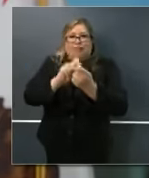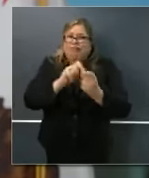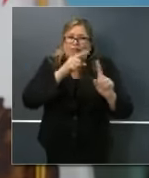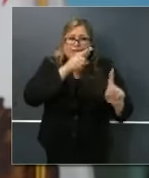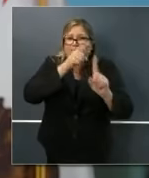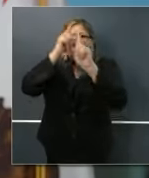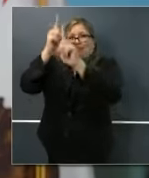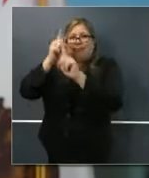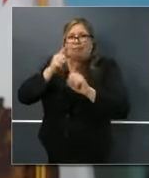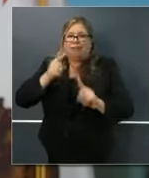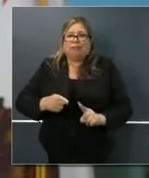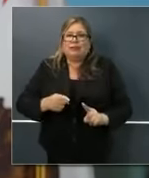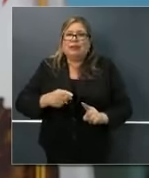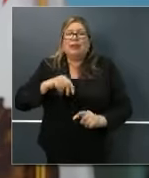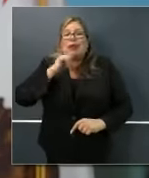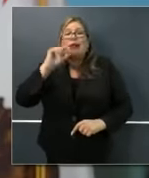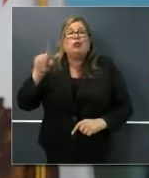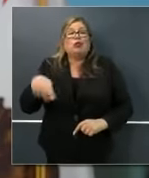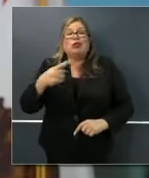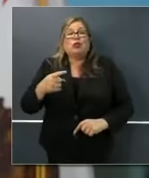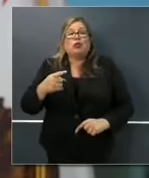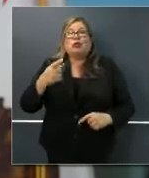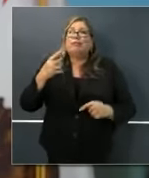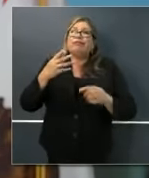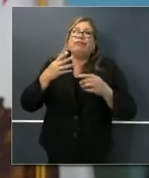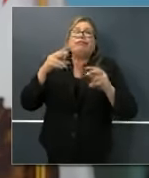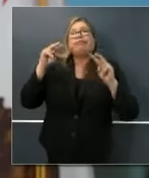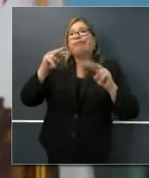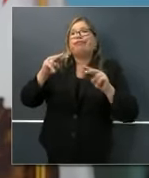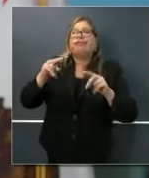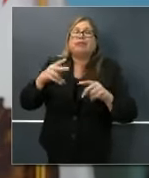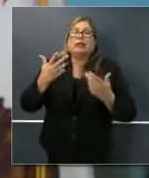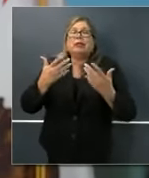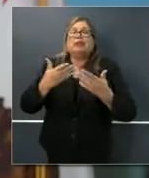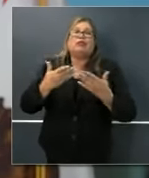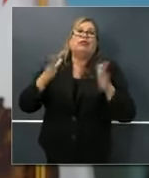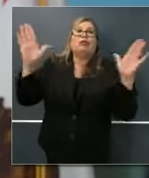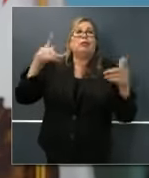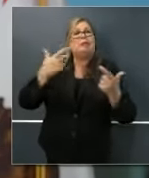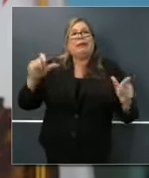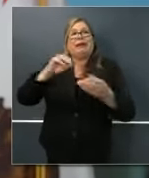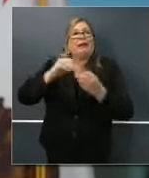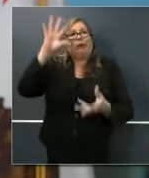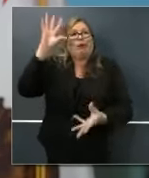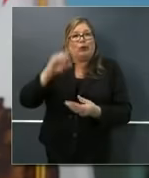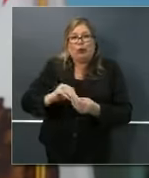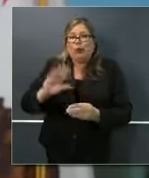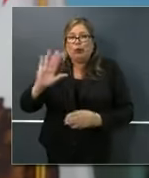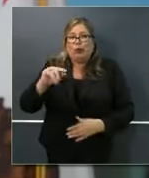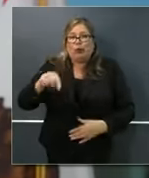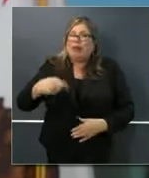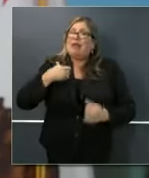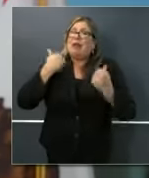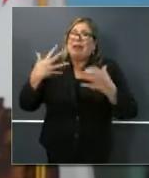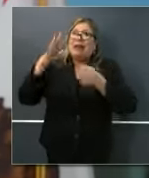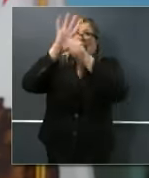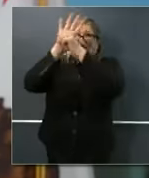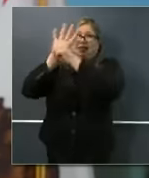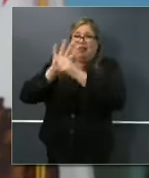and not lose sight of our status as the nation's largest state, many parts, one body.